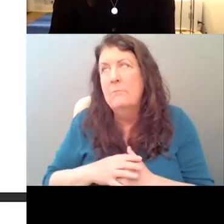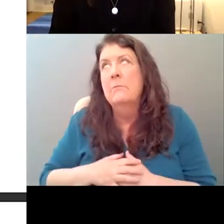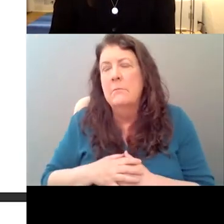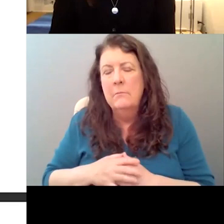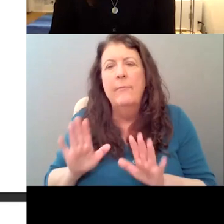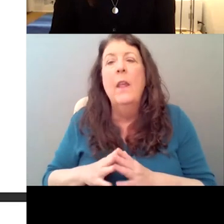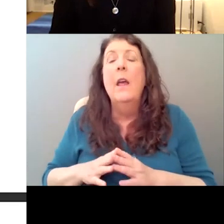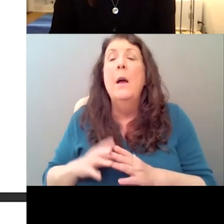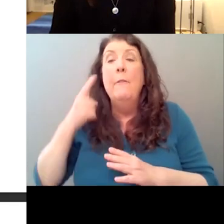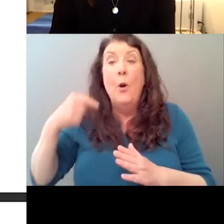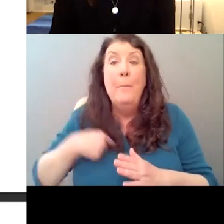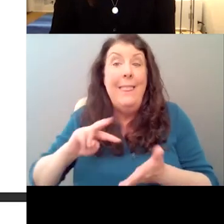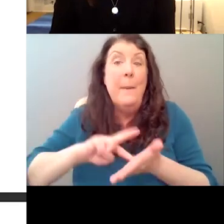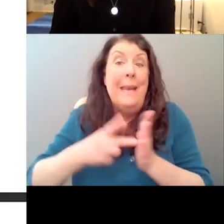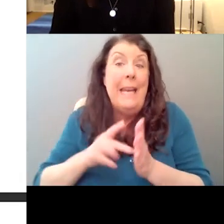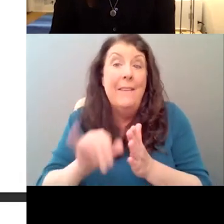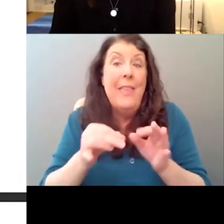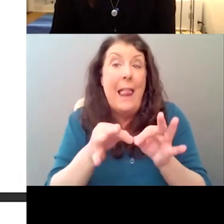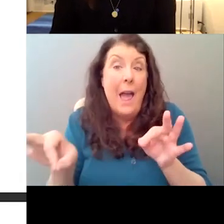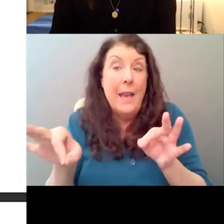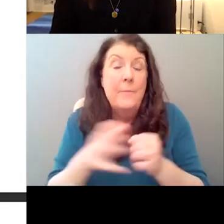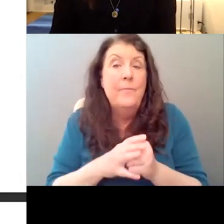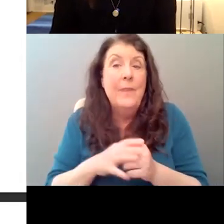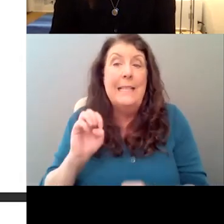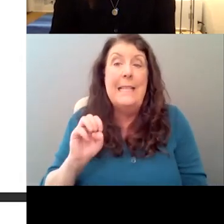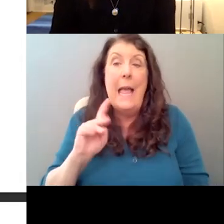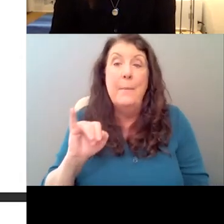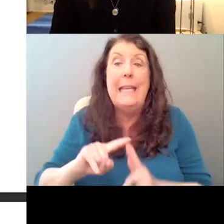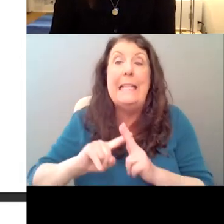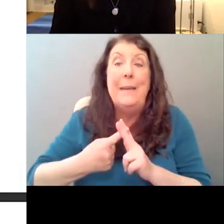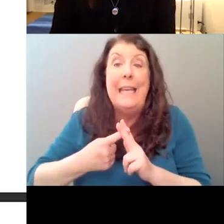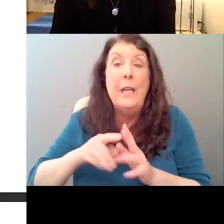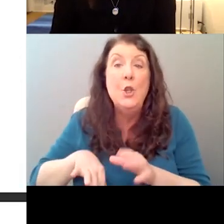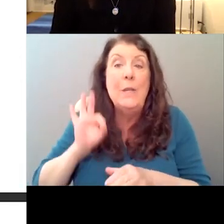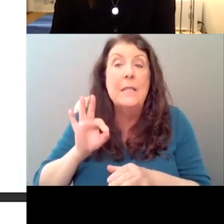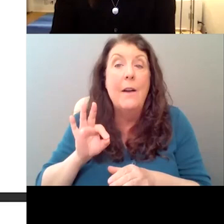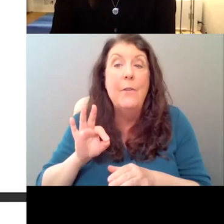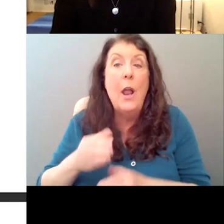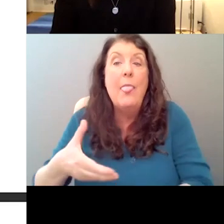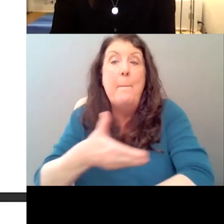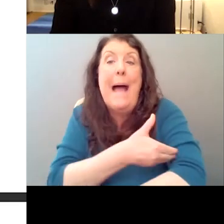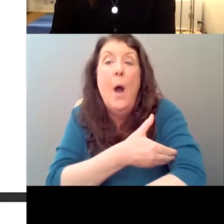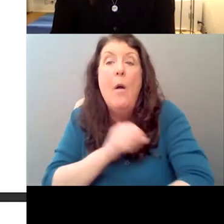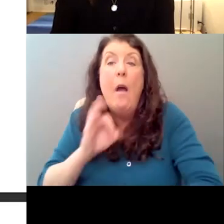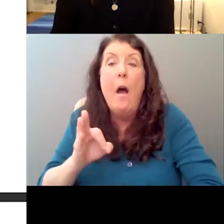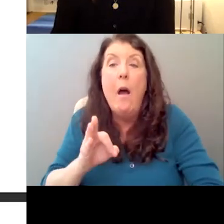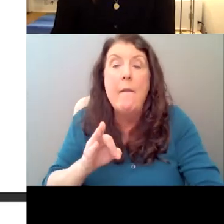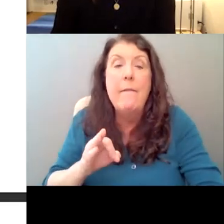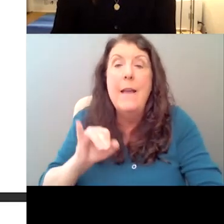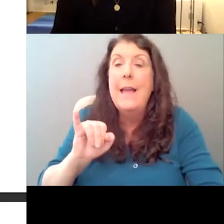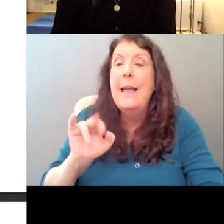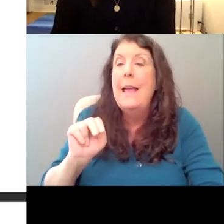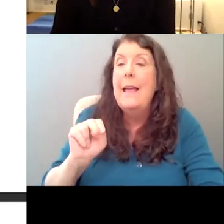line is that Emily is beginning to discover the power of invisibility and the power of anonymity. And you have to remember